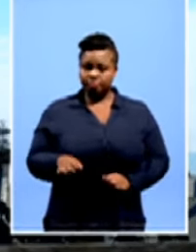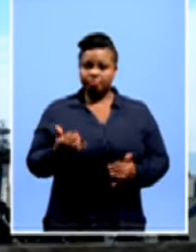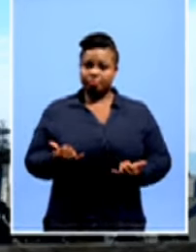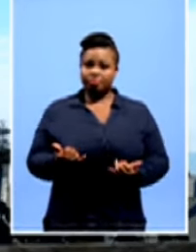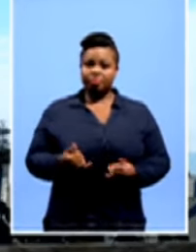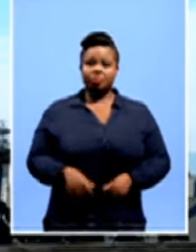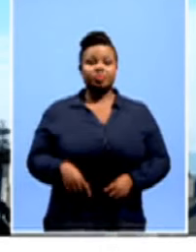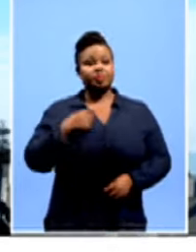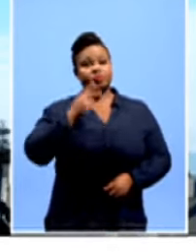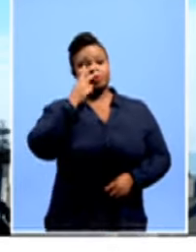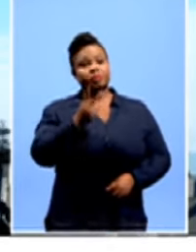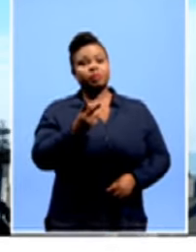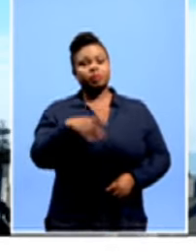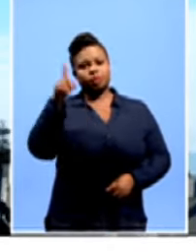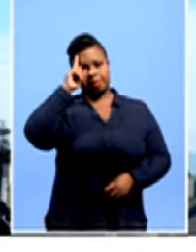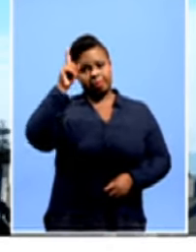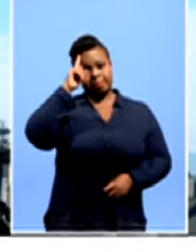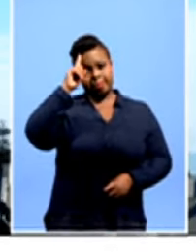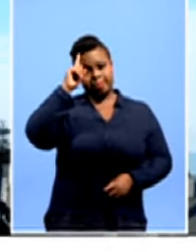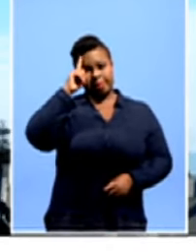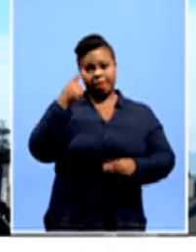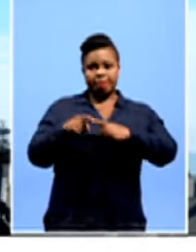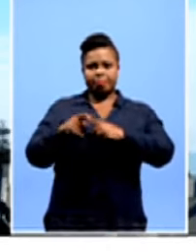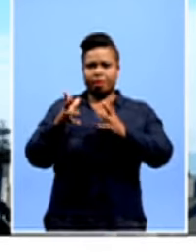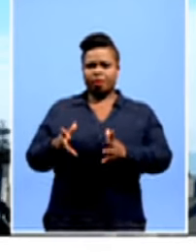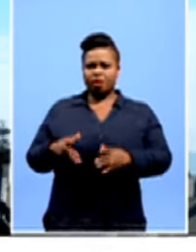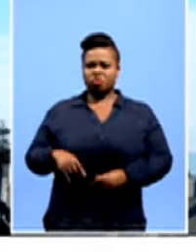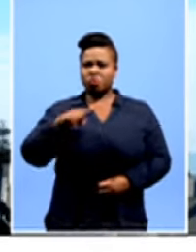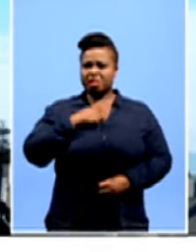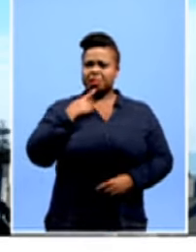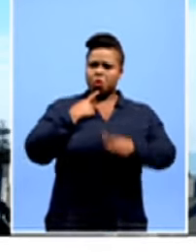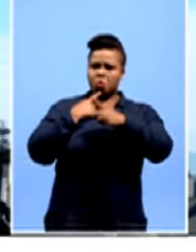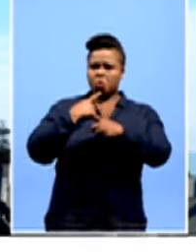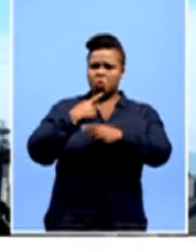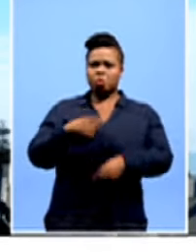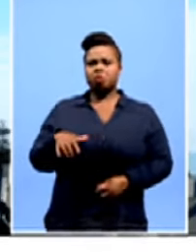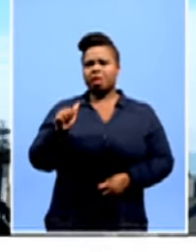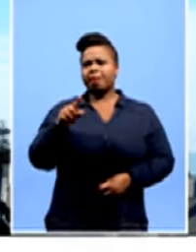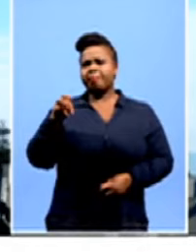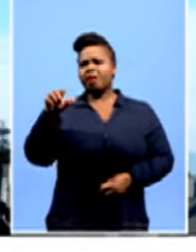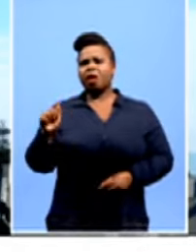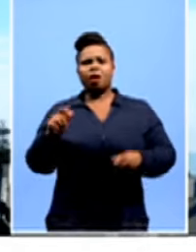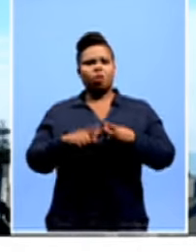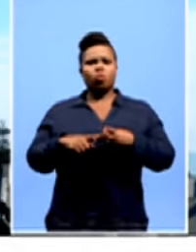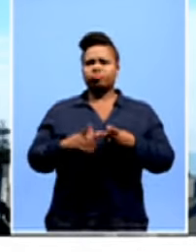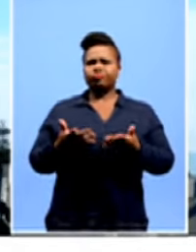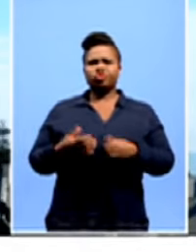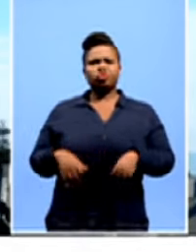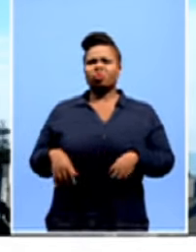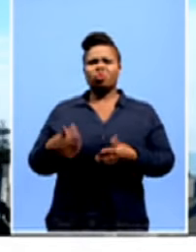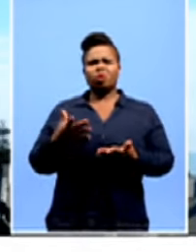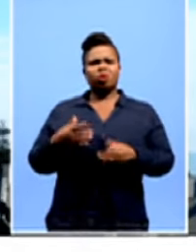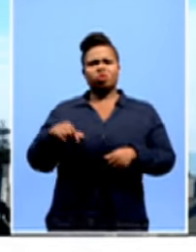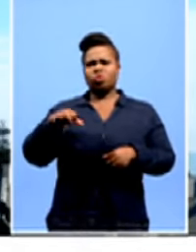that when you go to these black players, you say you are a quota player or amla, he